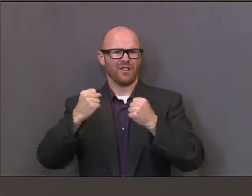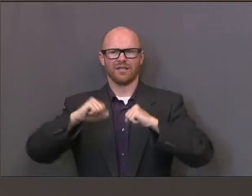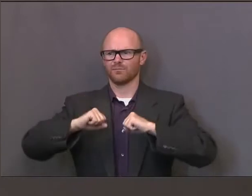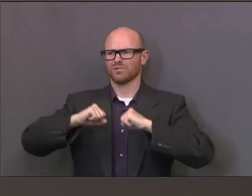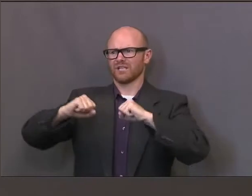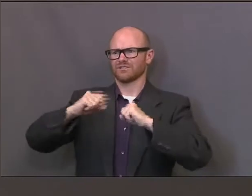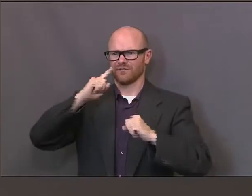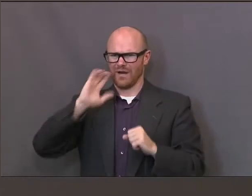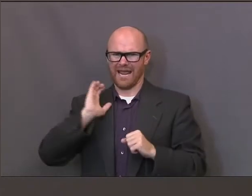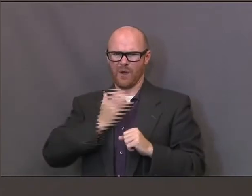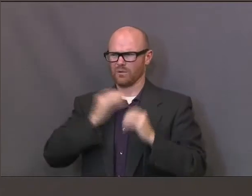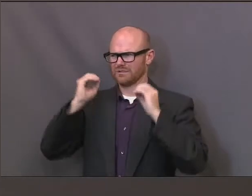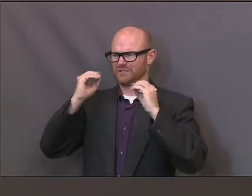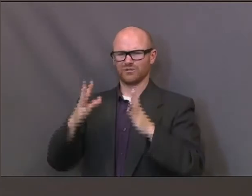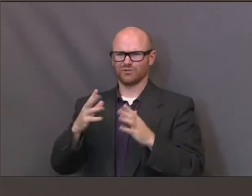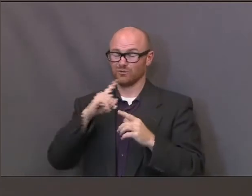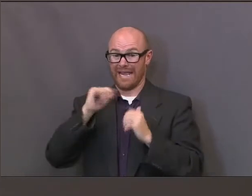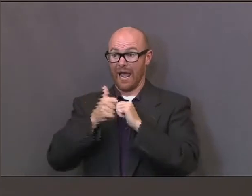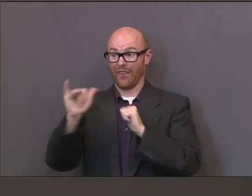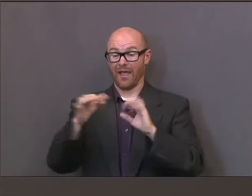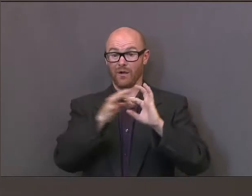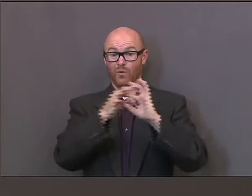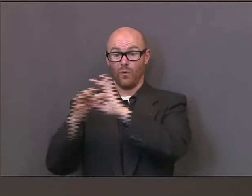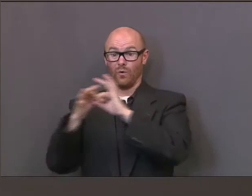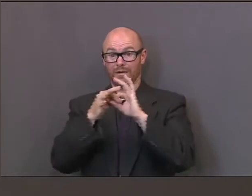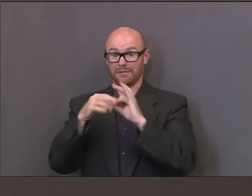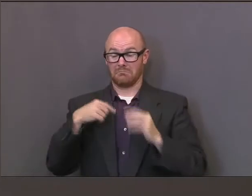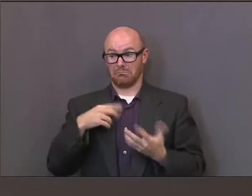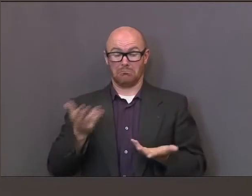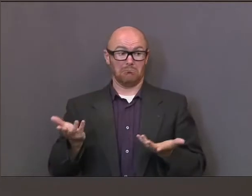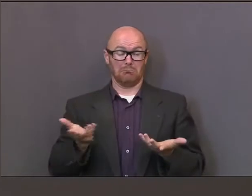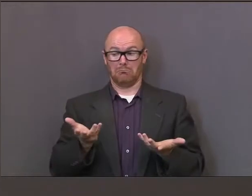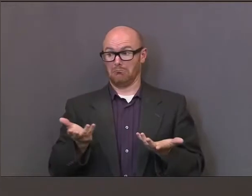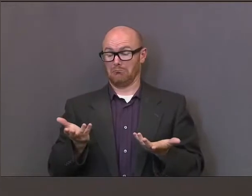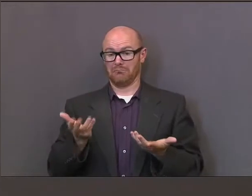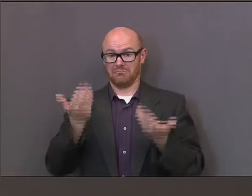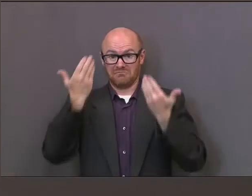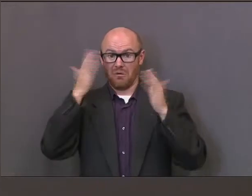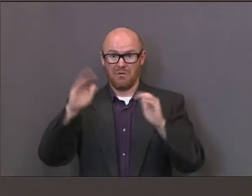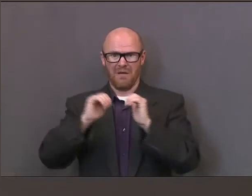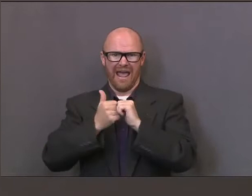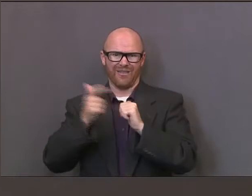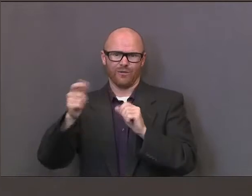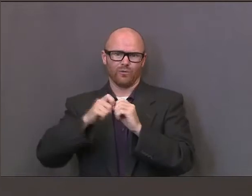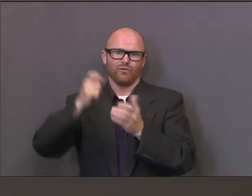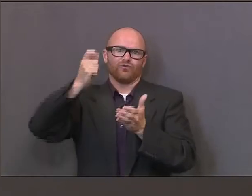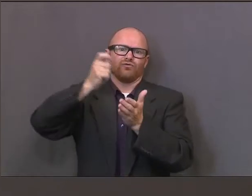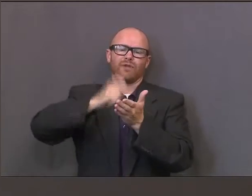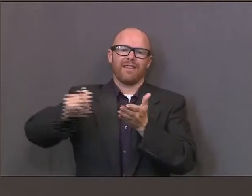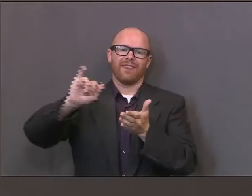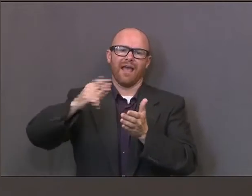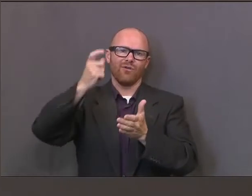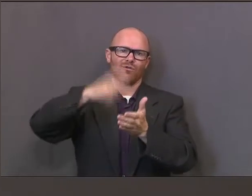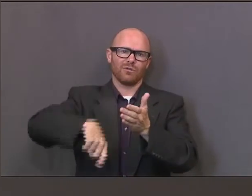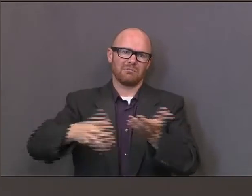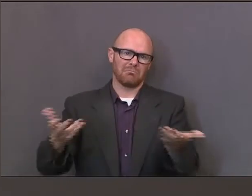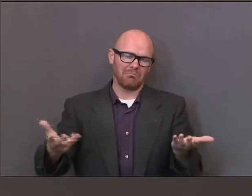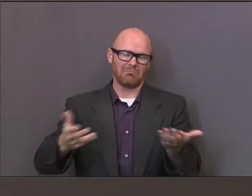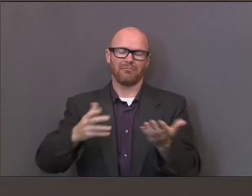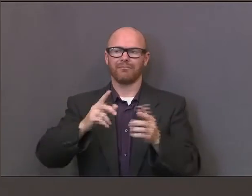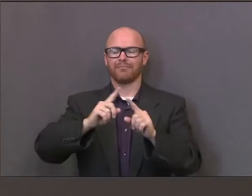our teachers. So I'm not sure how they weighted each factor to come up with that designation, but I